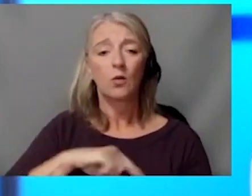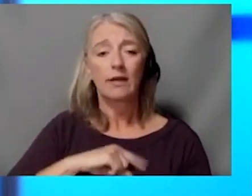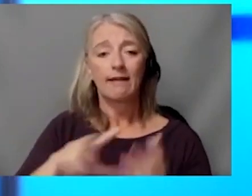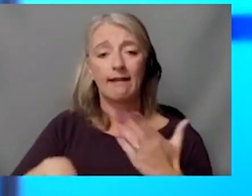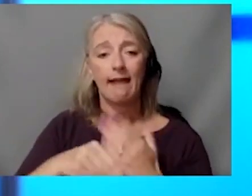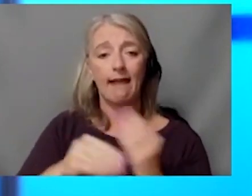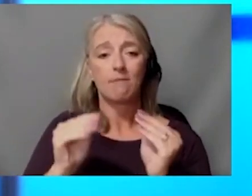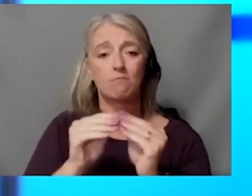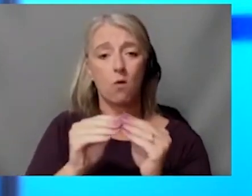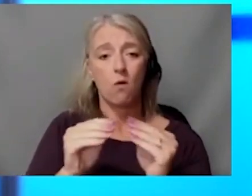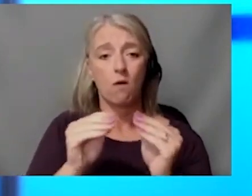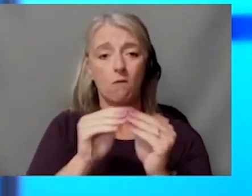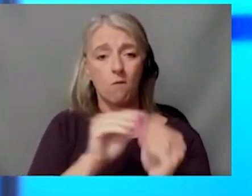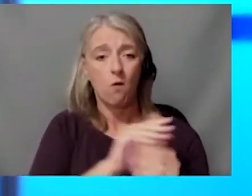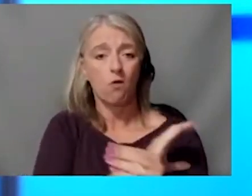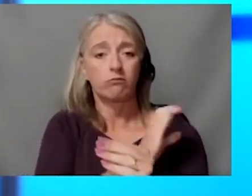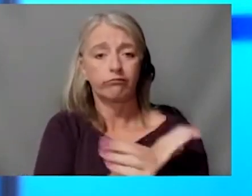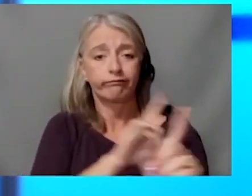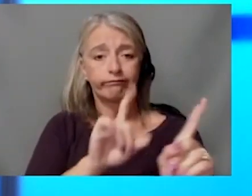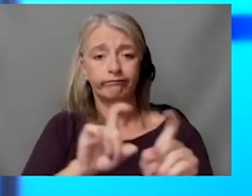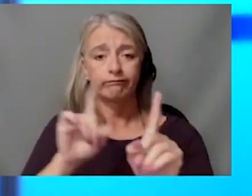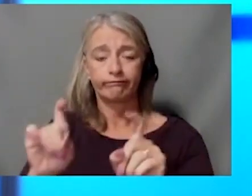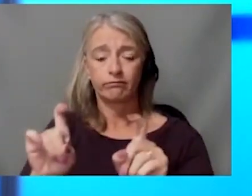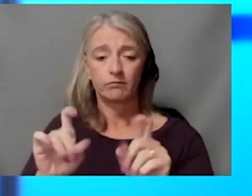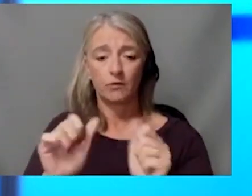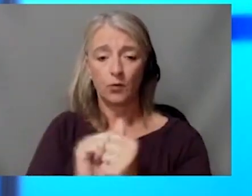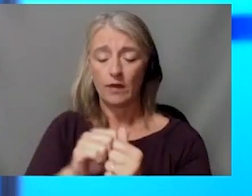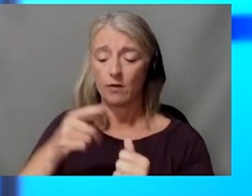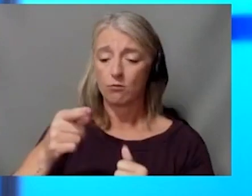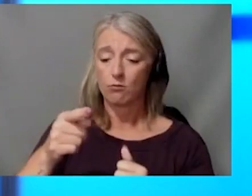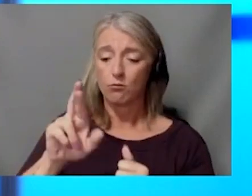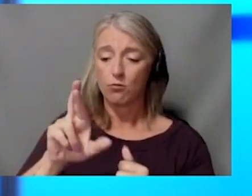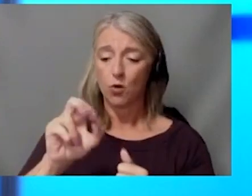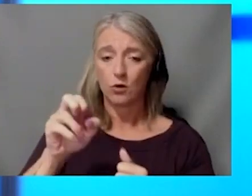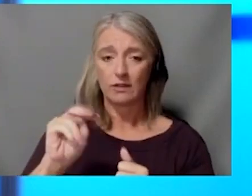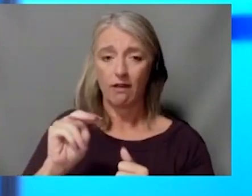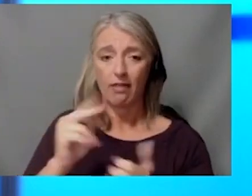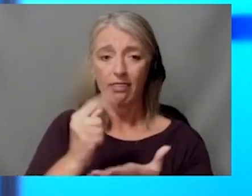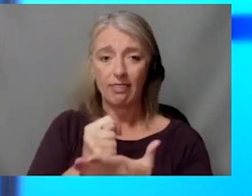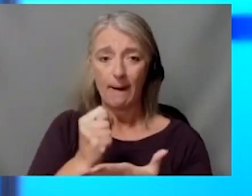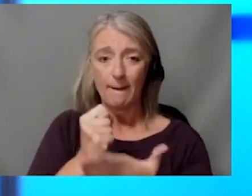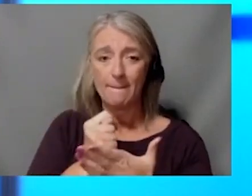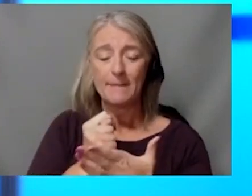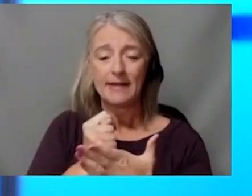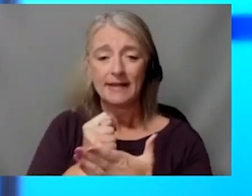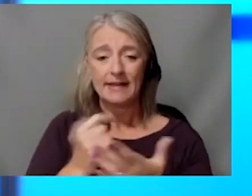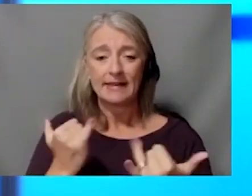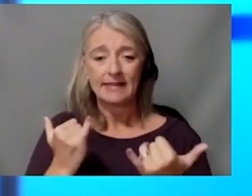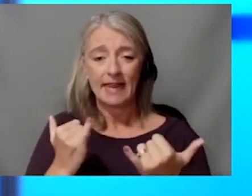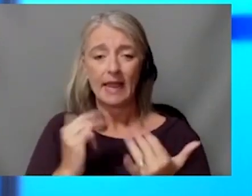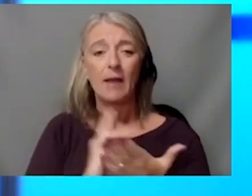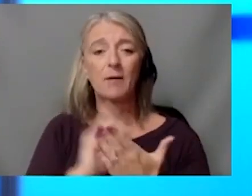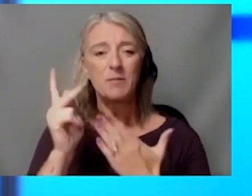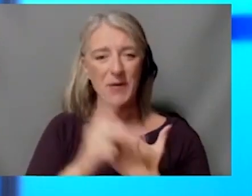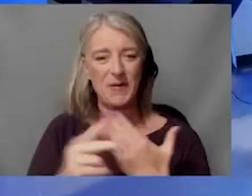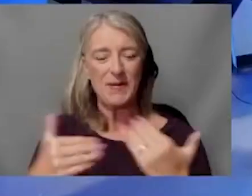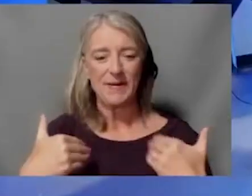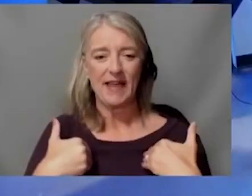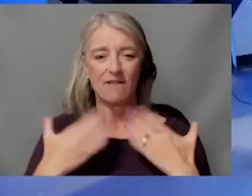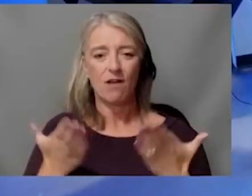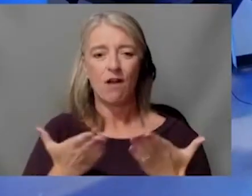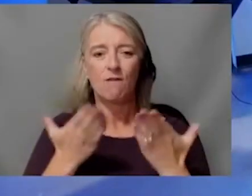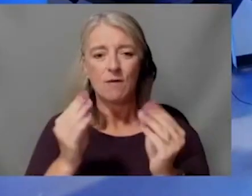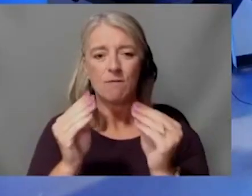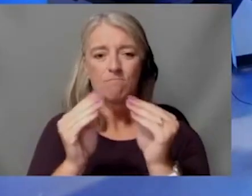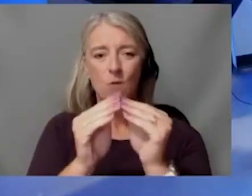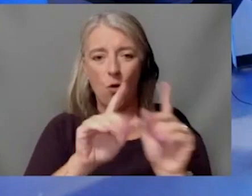offer patients trials with proton therapy before, but now that we have a proton program, we can offer additional trials to patients because of that. And we're going to talk more